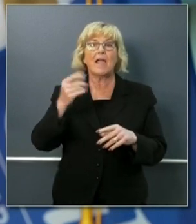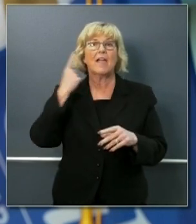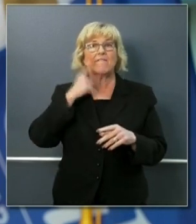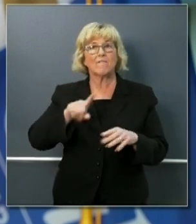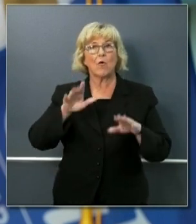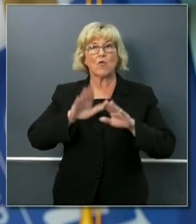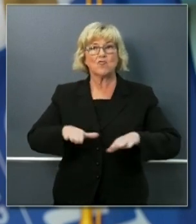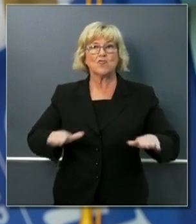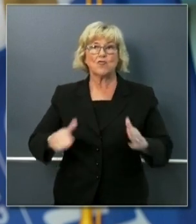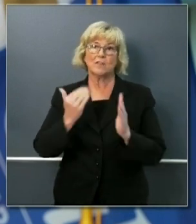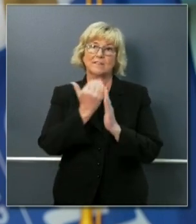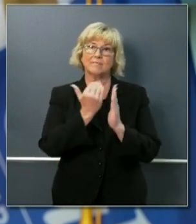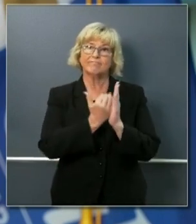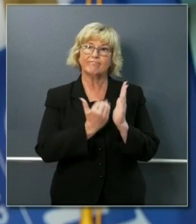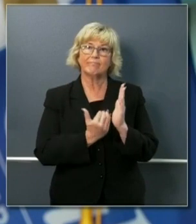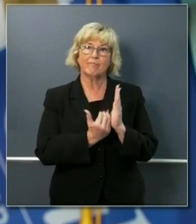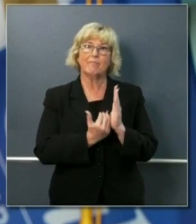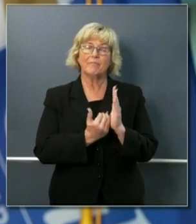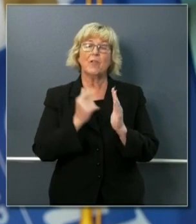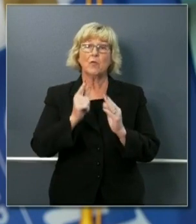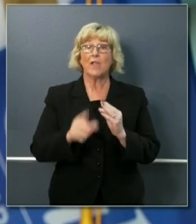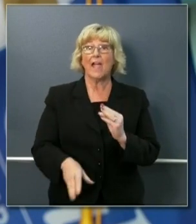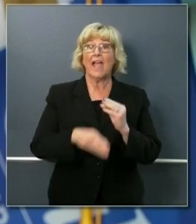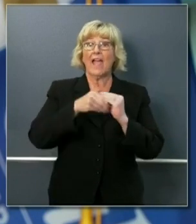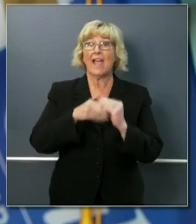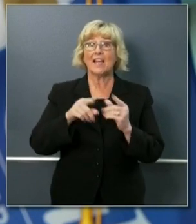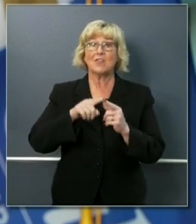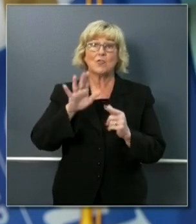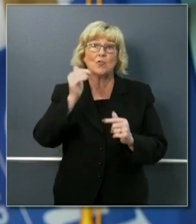that you can add to your daily routine.